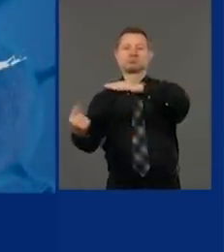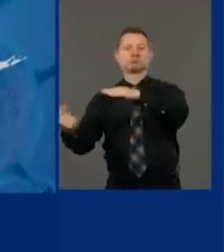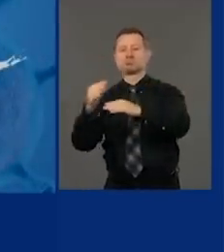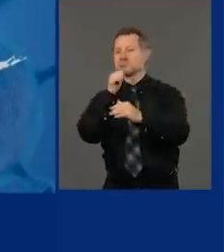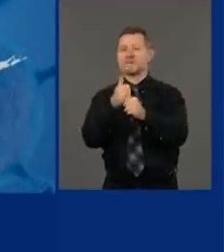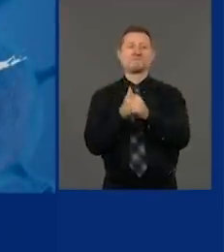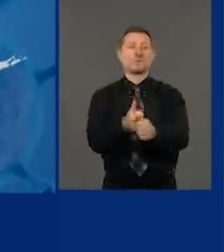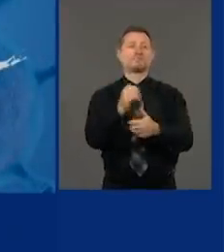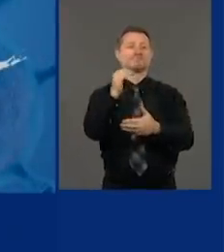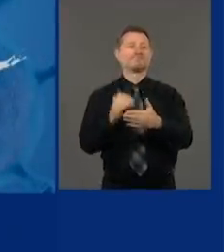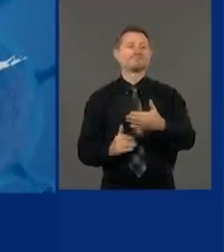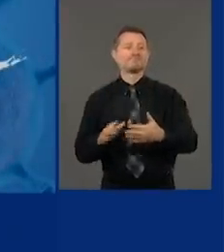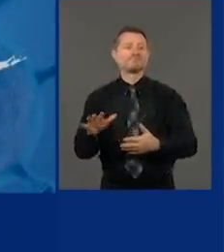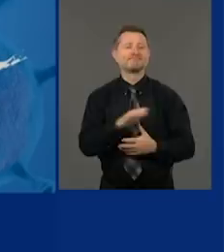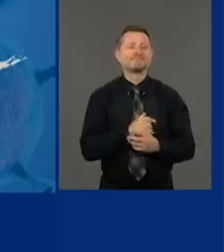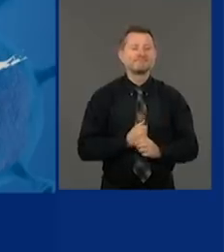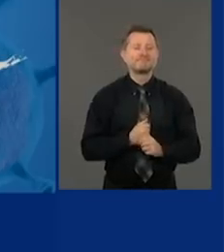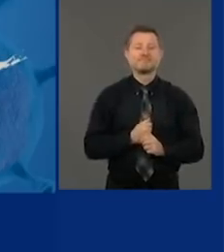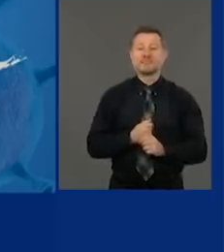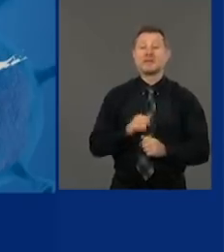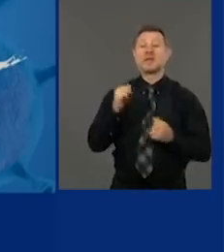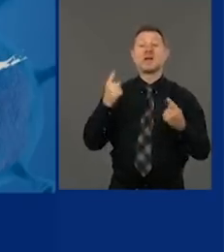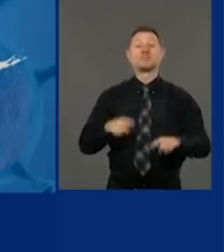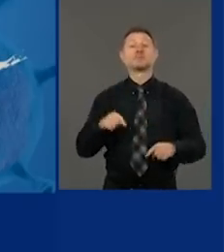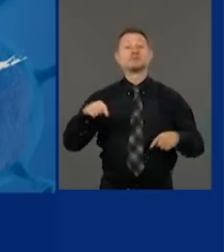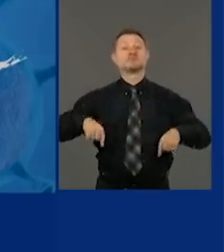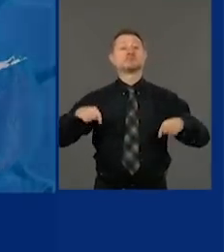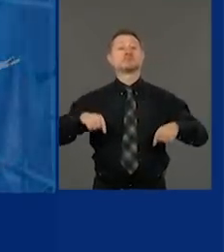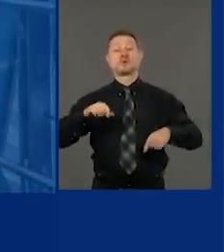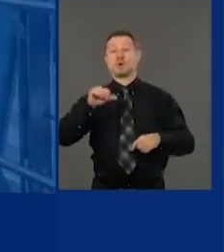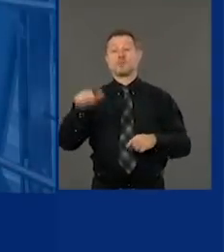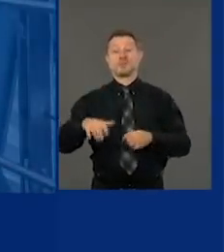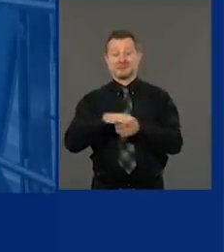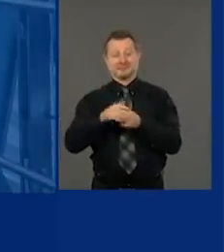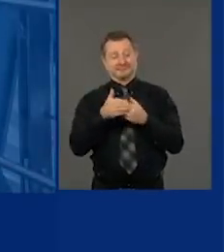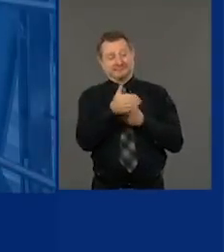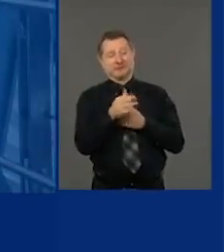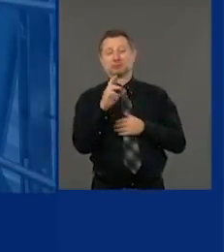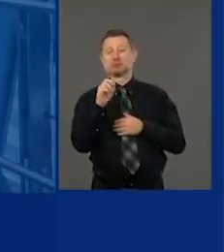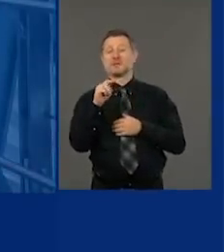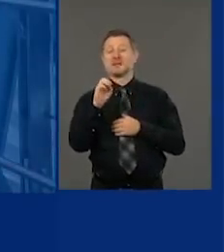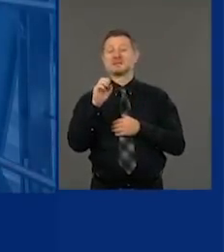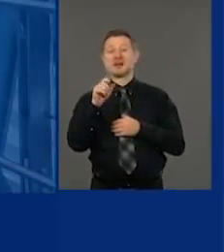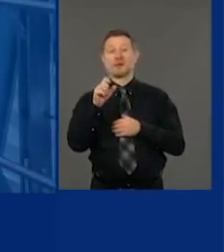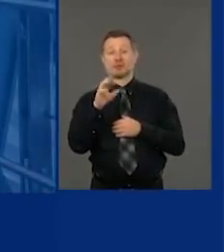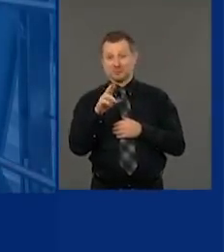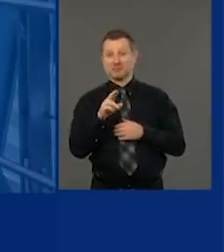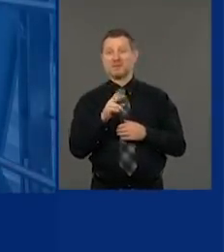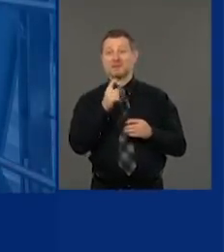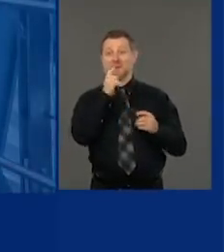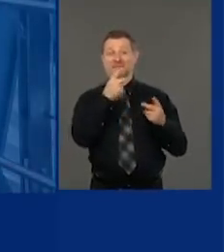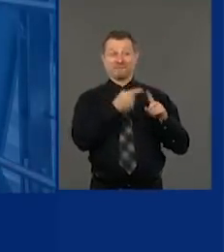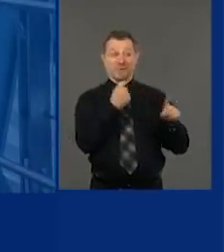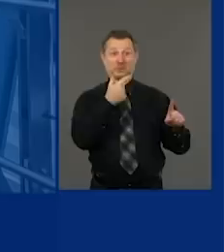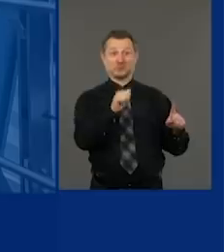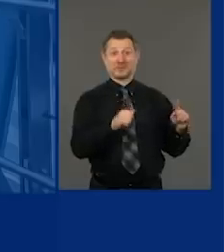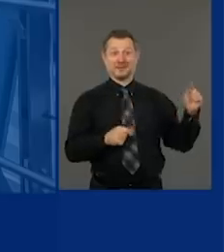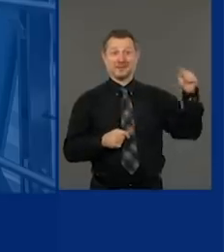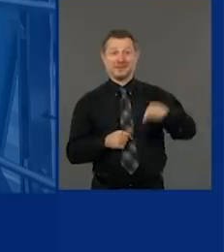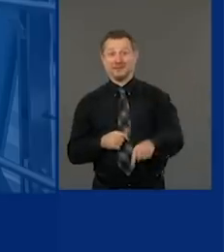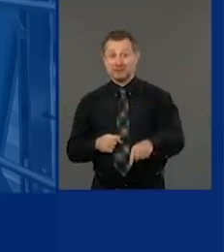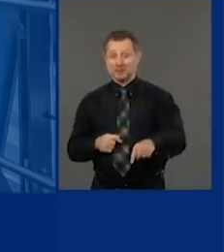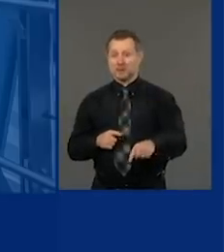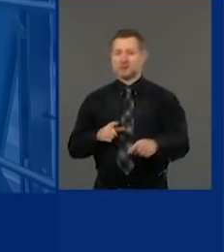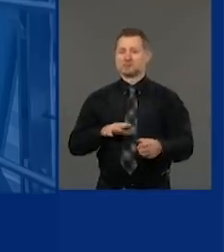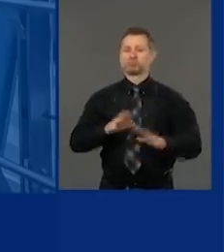Noncompliance can lead to outbreaks. We're seeing it in Rensselaer County now where people came up from Georgia. We're going to have the Department